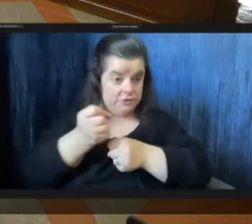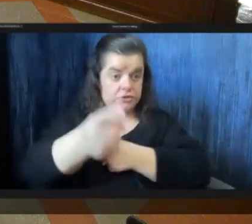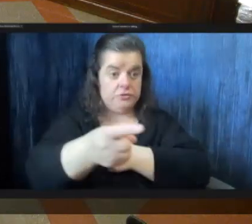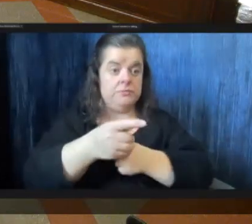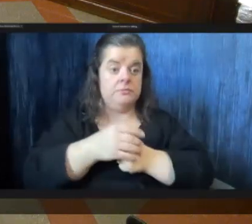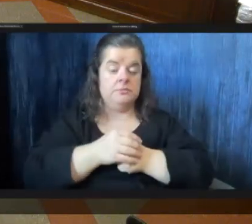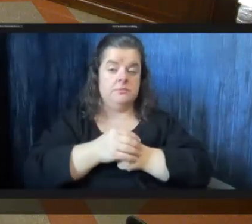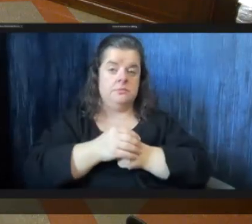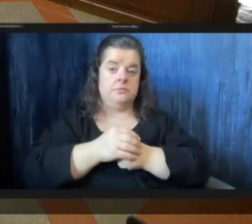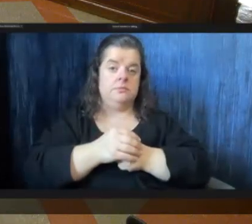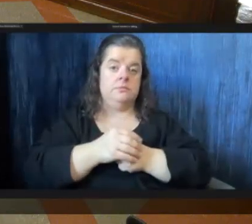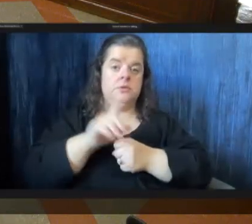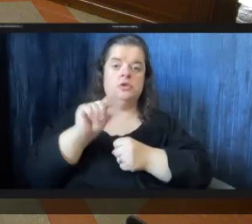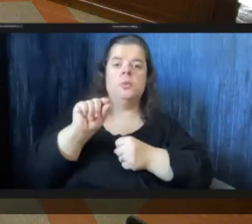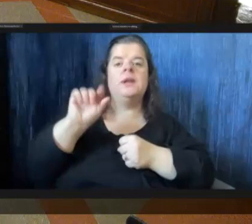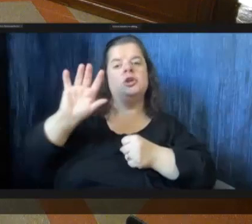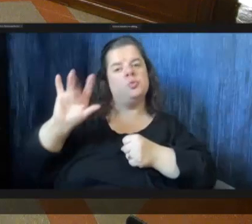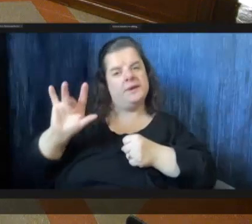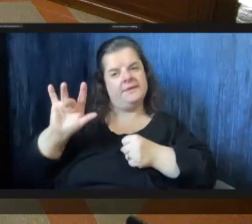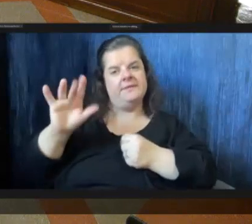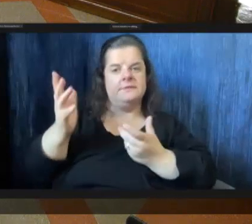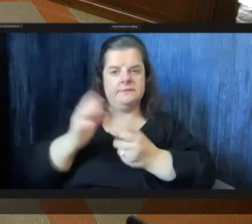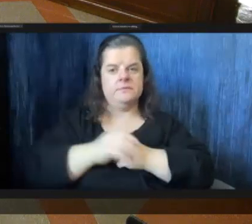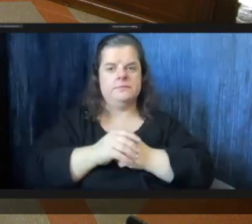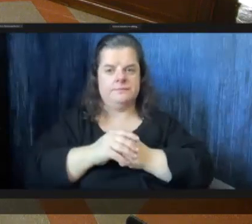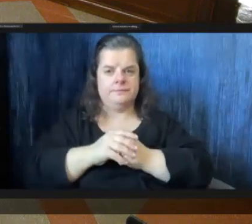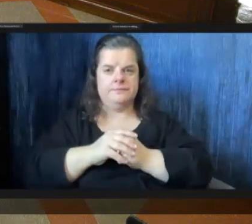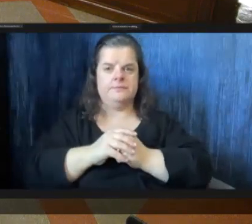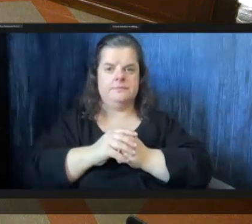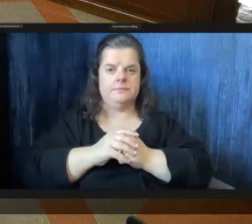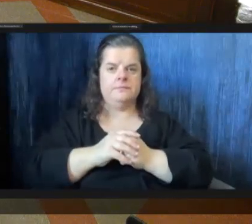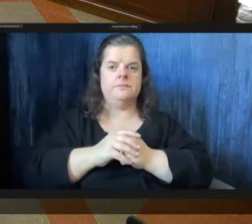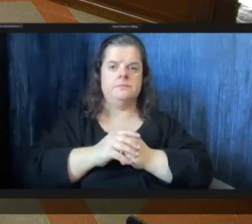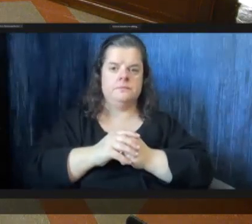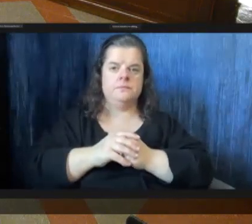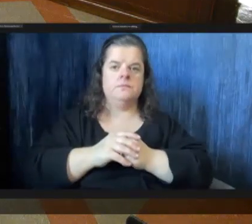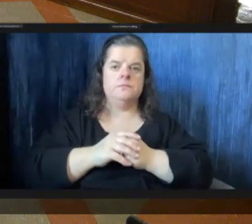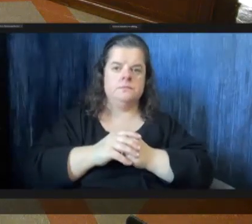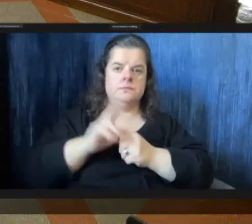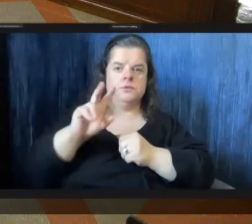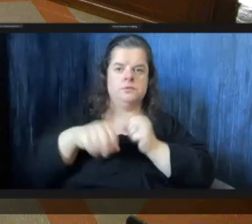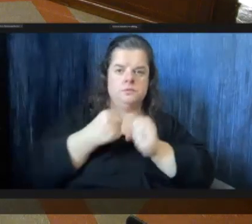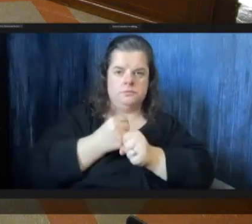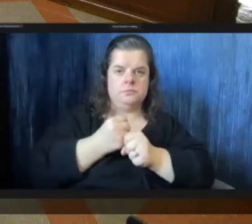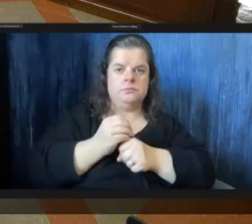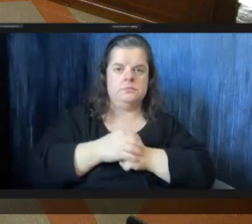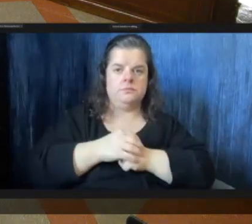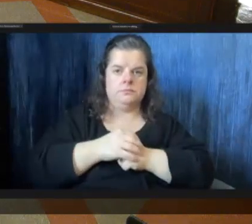year 20 or 2025 sorry um year after 2025 so in two years yeah in two years yeah